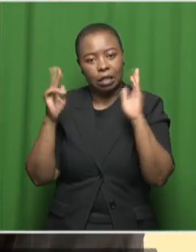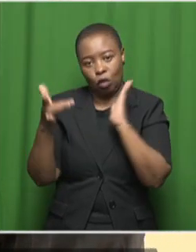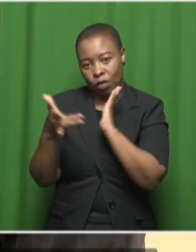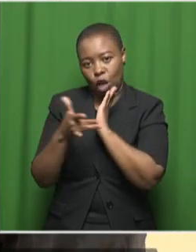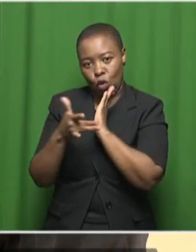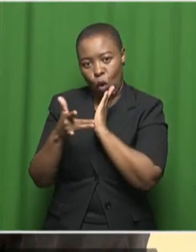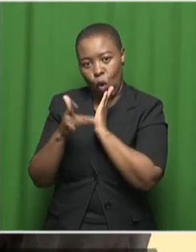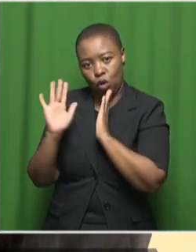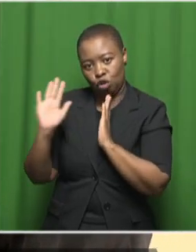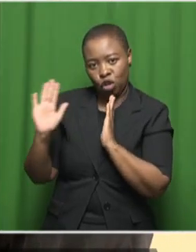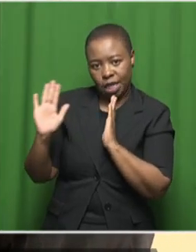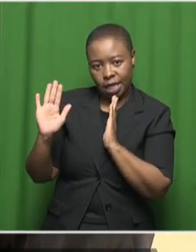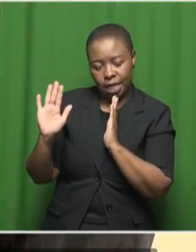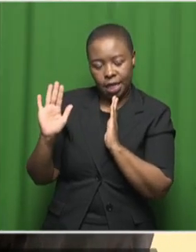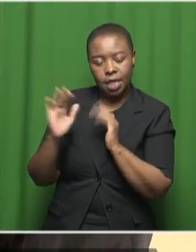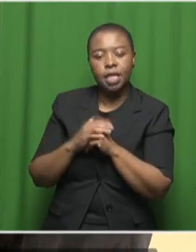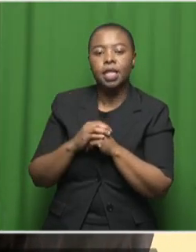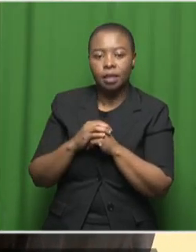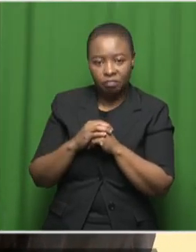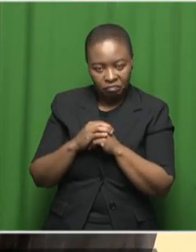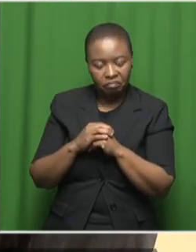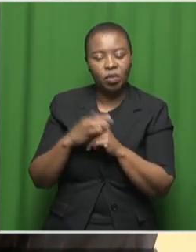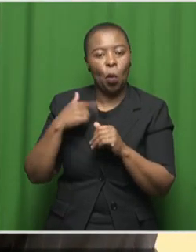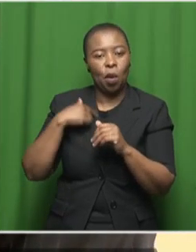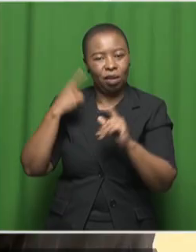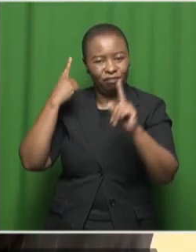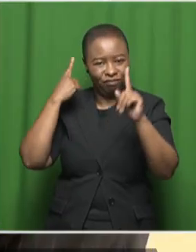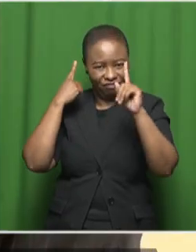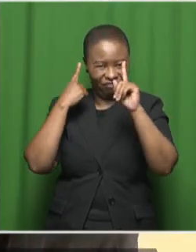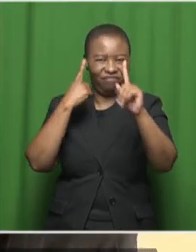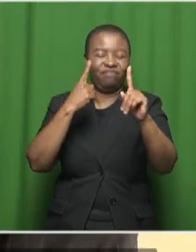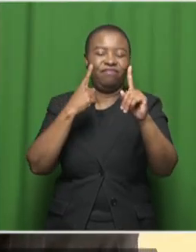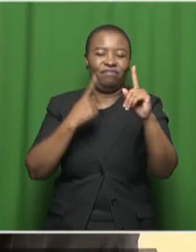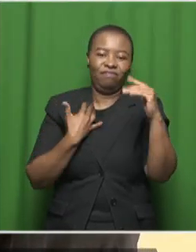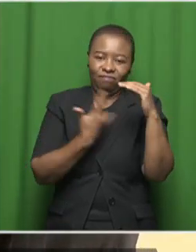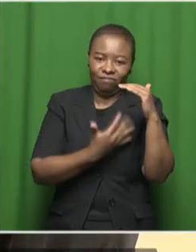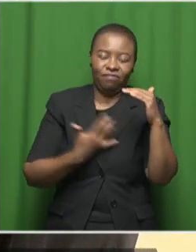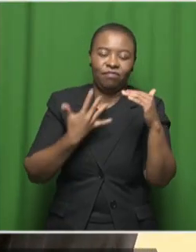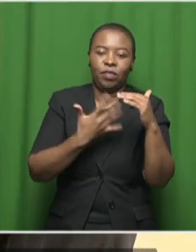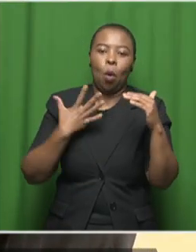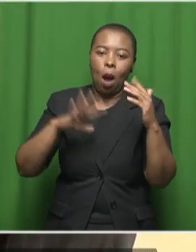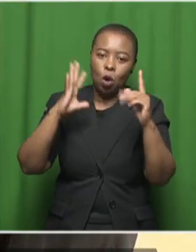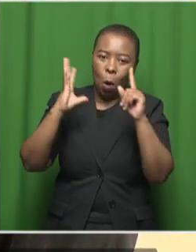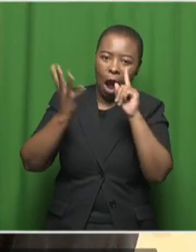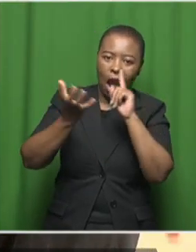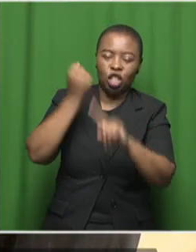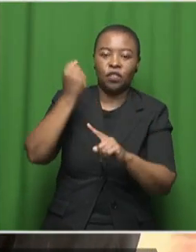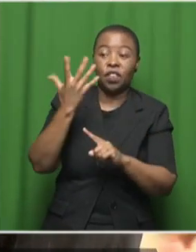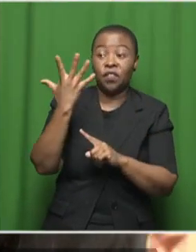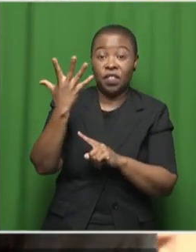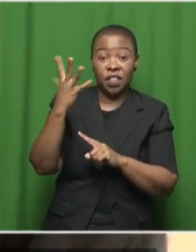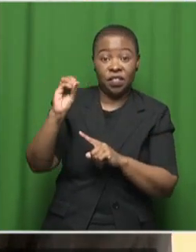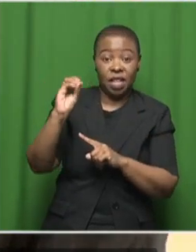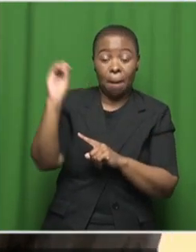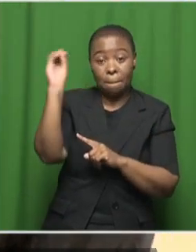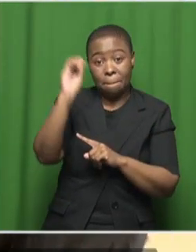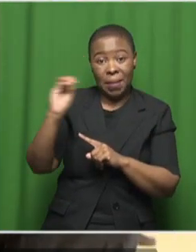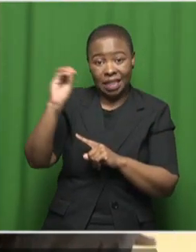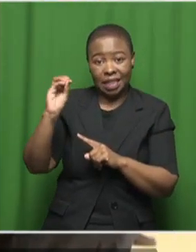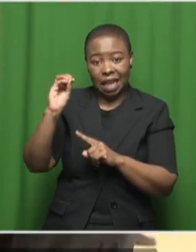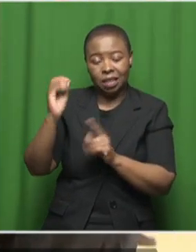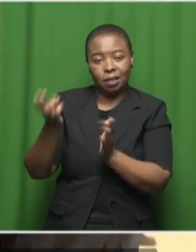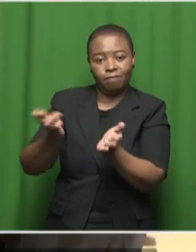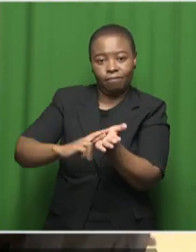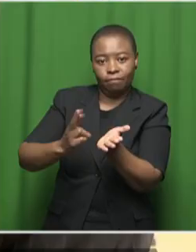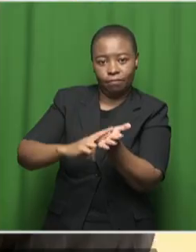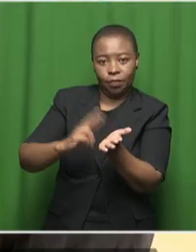technology we have ambitious goals of achieving like 50% of our enrollment in stem and